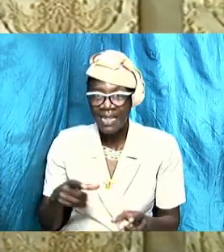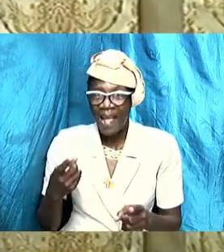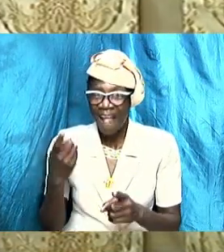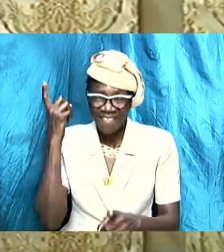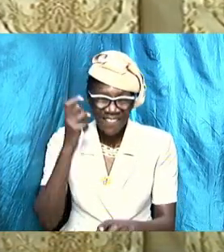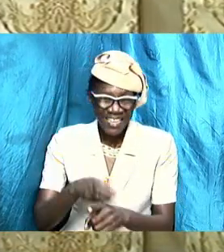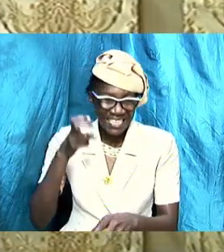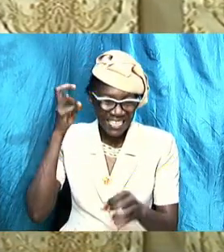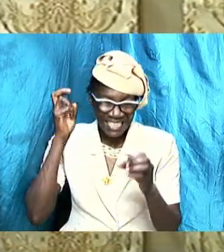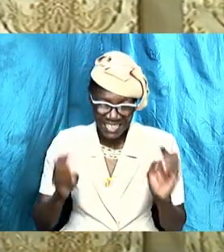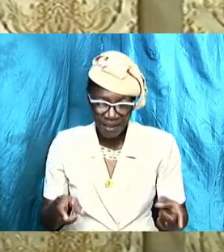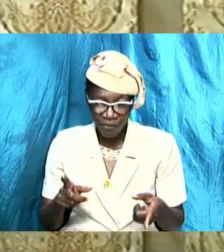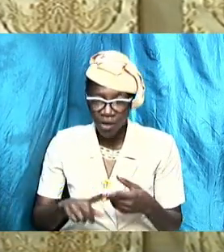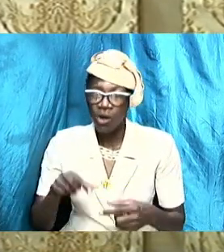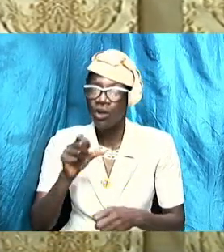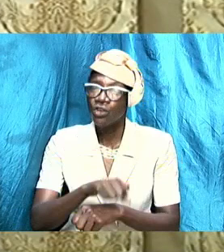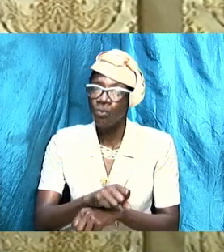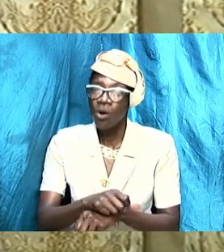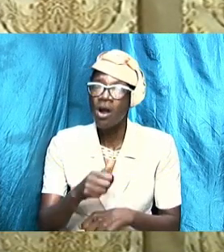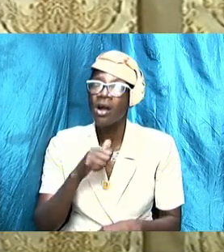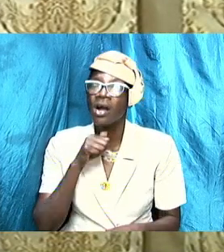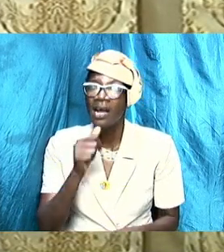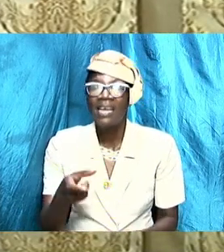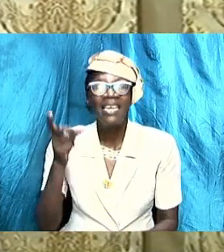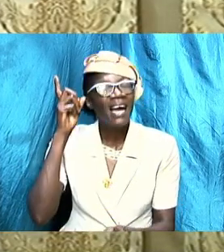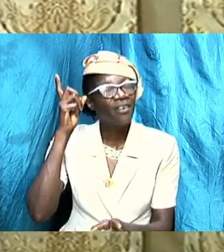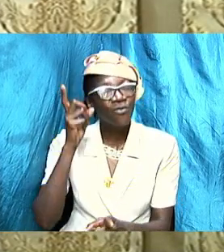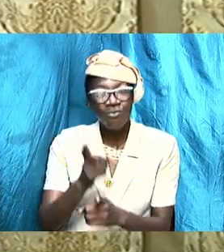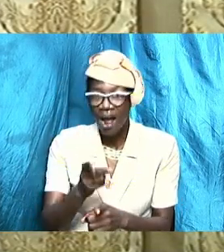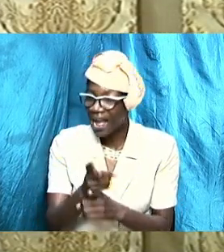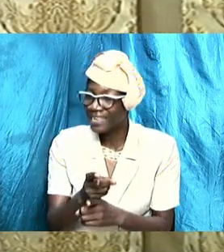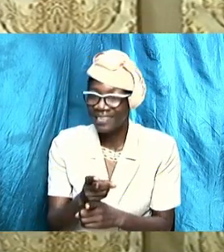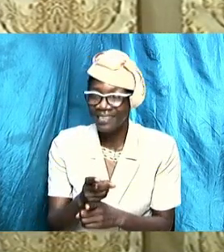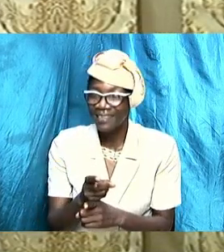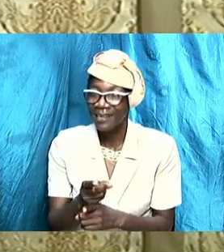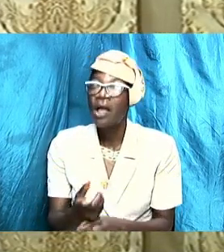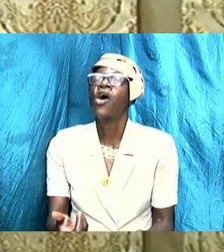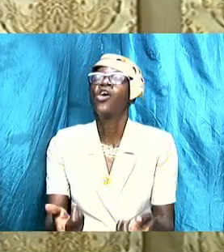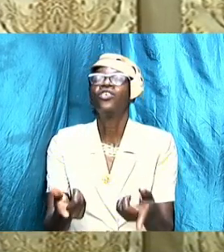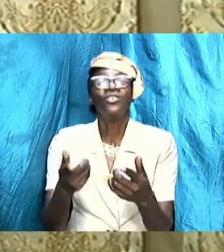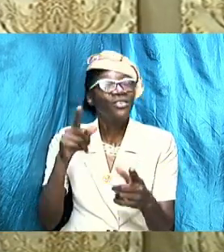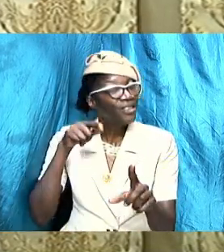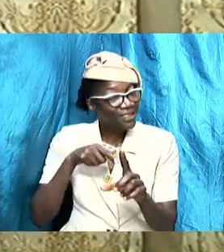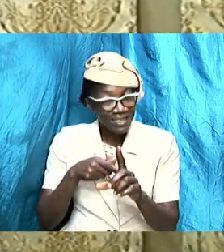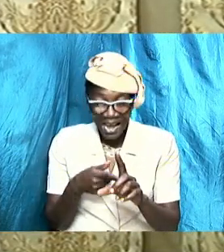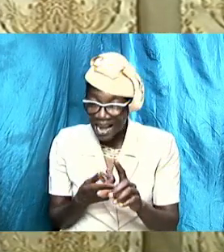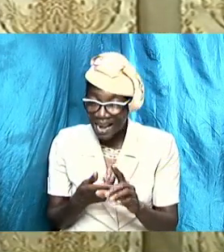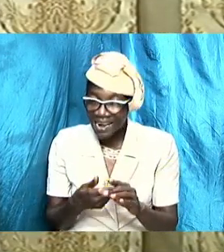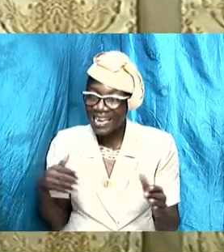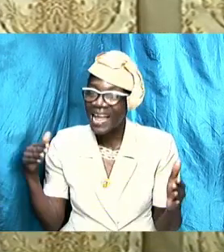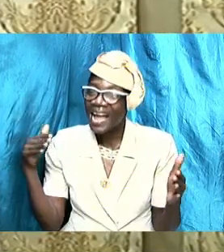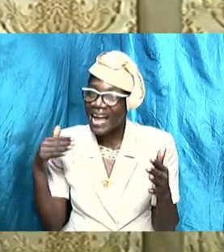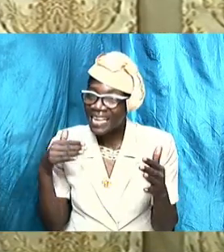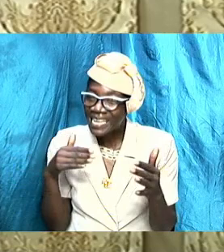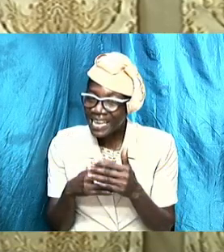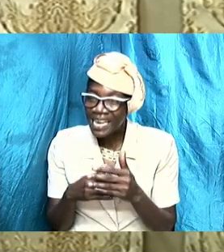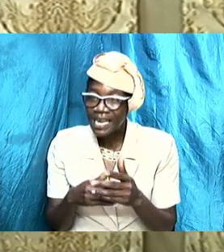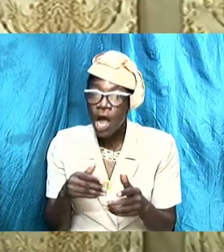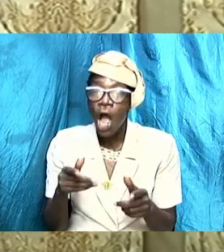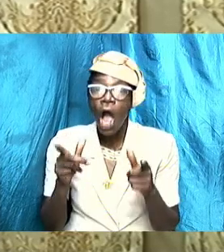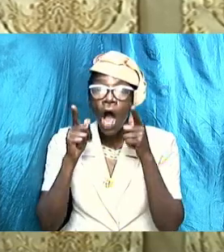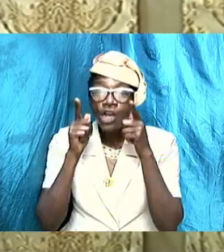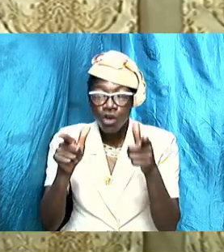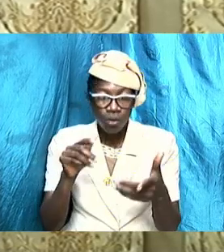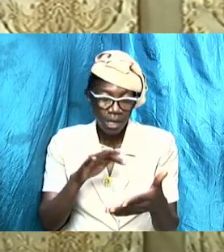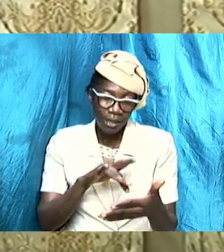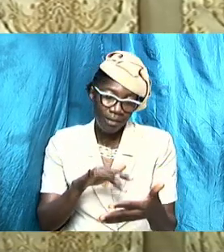that is not right so let us get back to basic Christianity and look at the studies that we have been